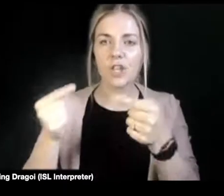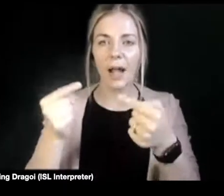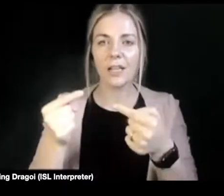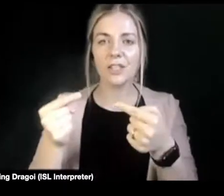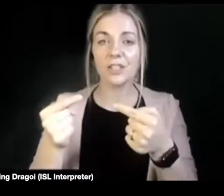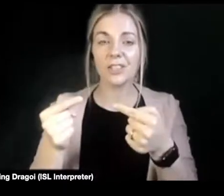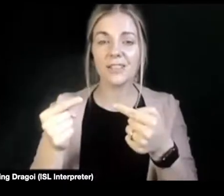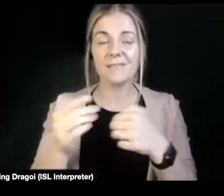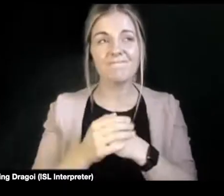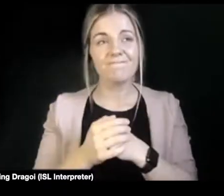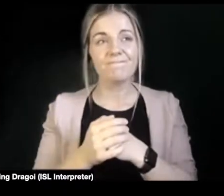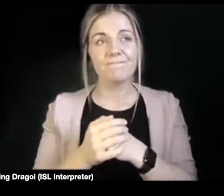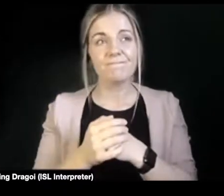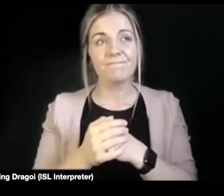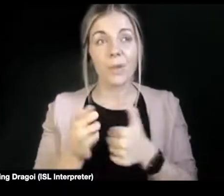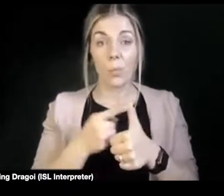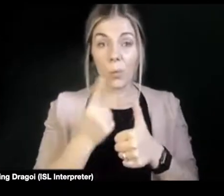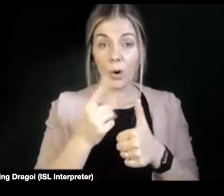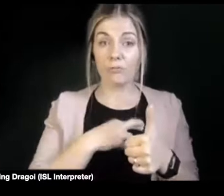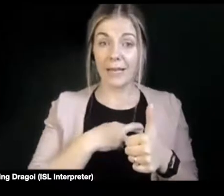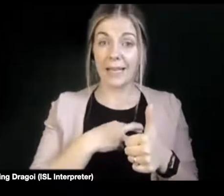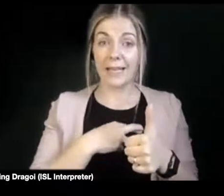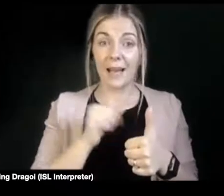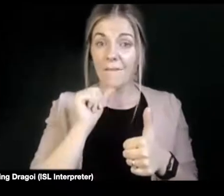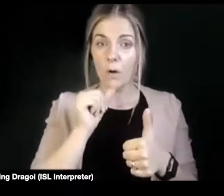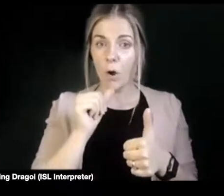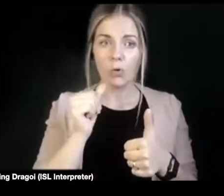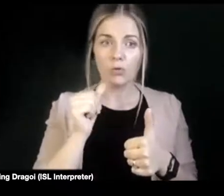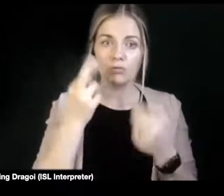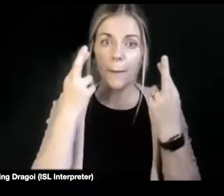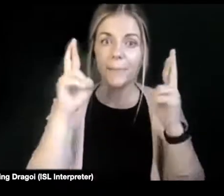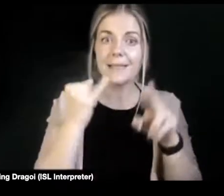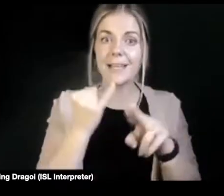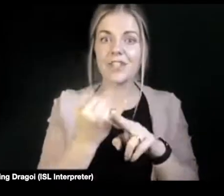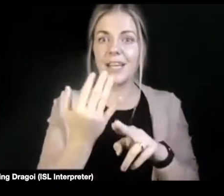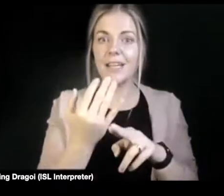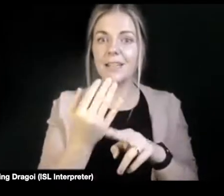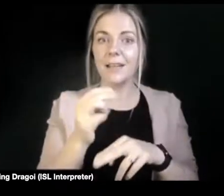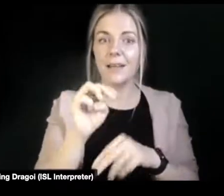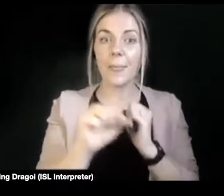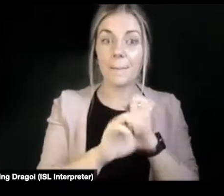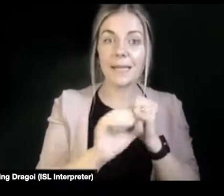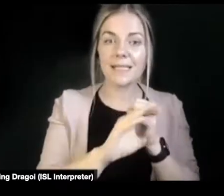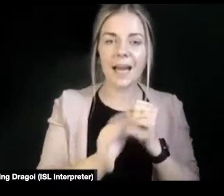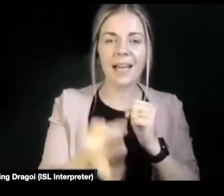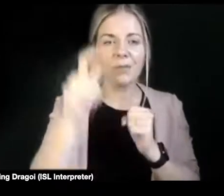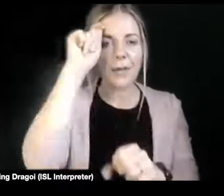representation in kind of media. And, you know, we go back to the phrase, if you can't see it, you can't be it.